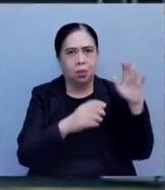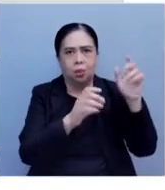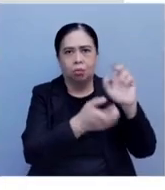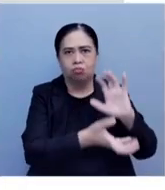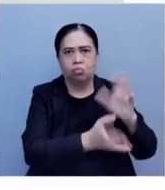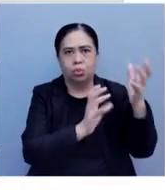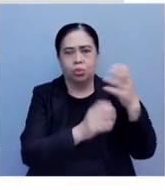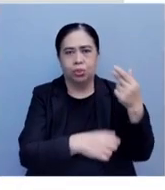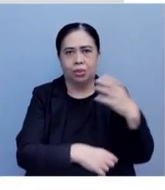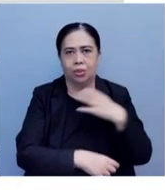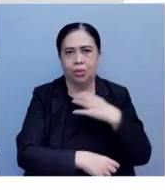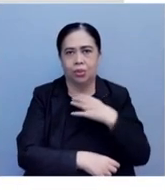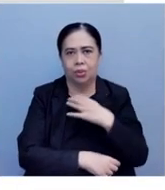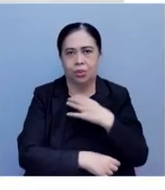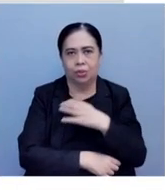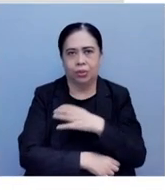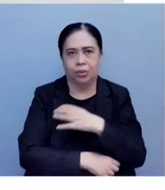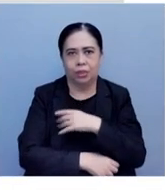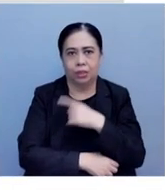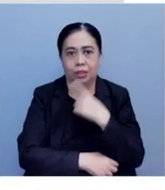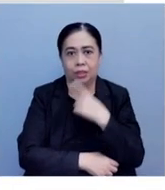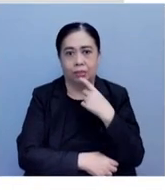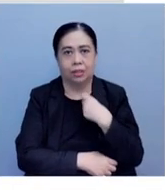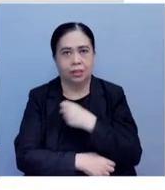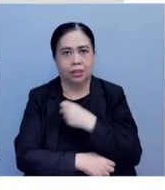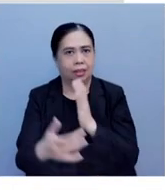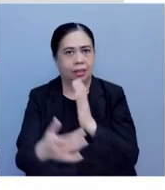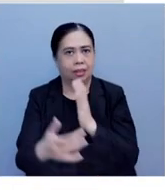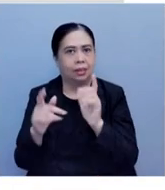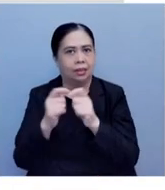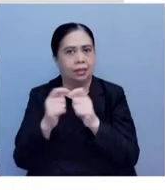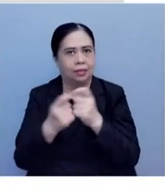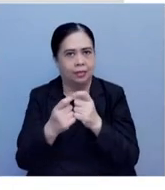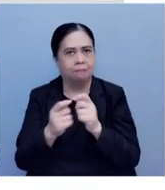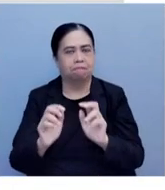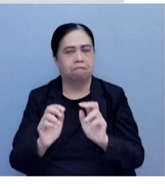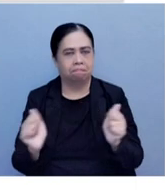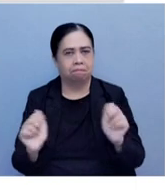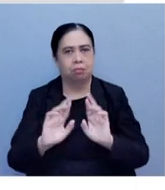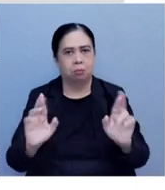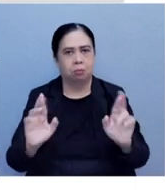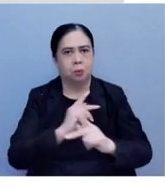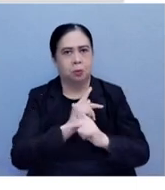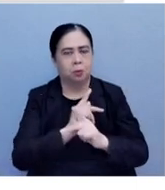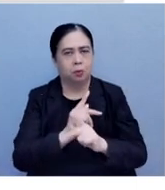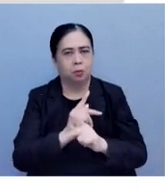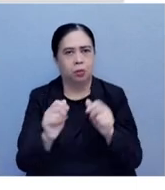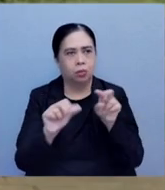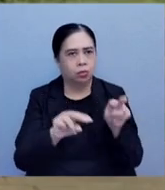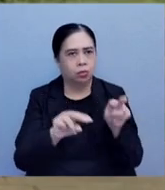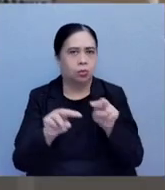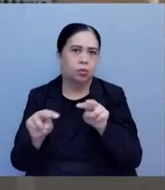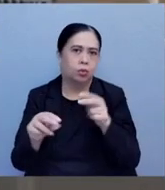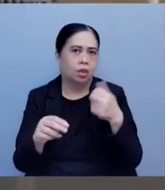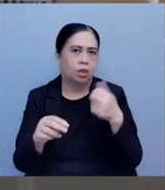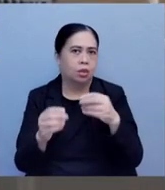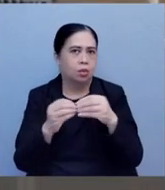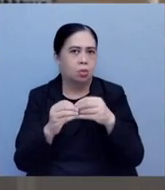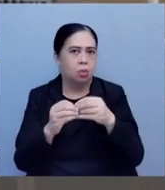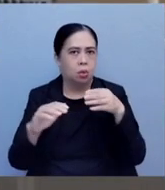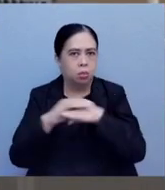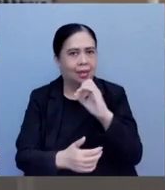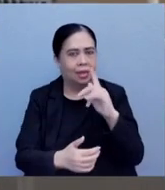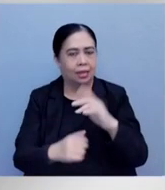The Senate says its tech team is on top of the situation and constantly monitoring any further attacks. A number of government